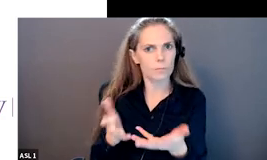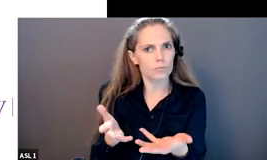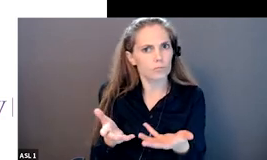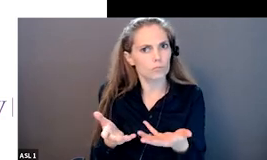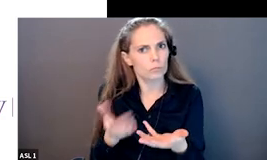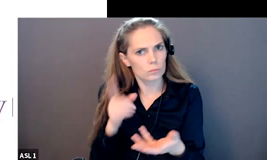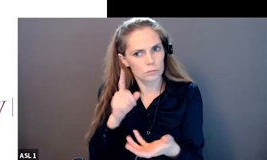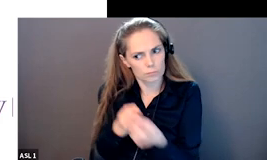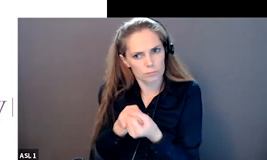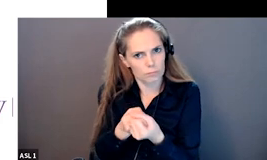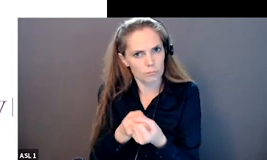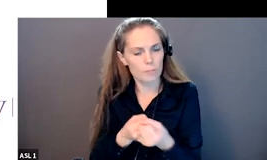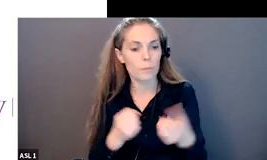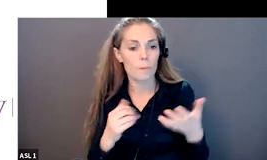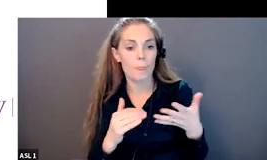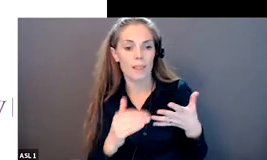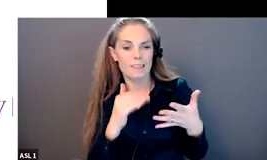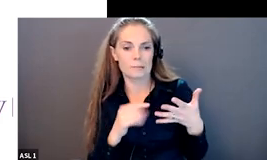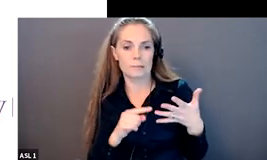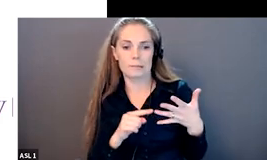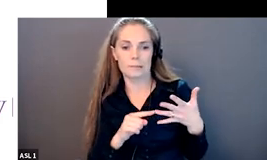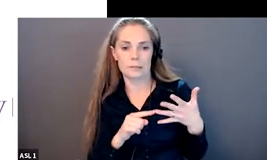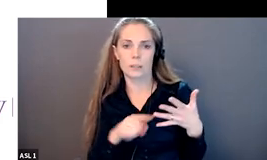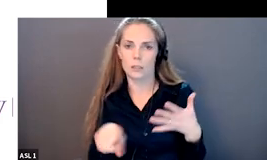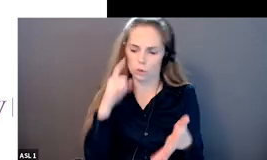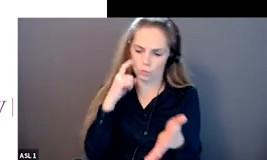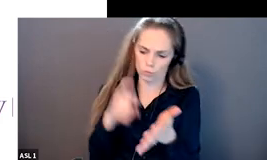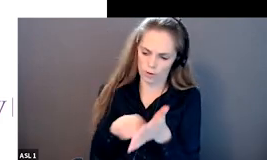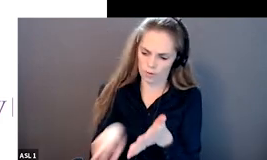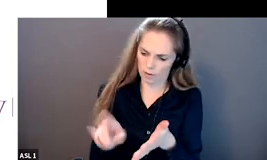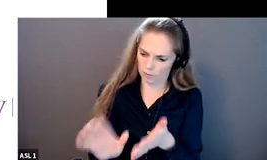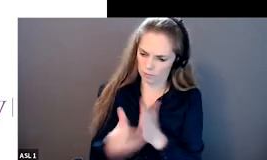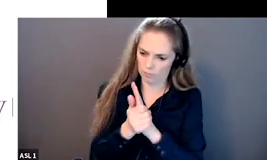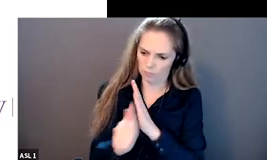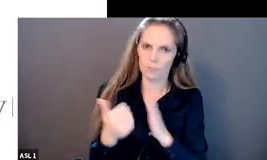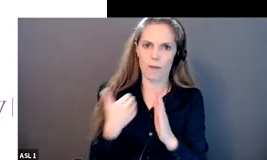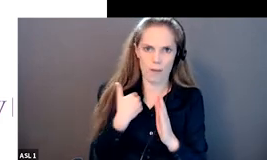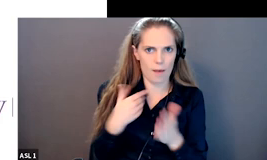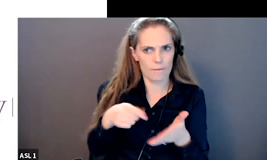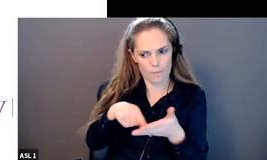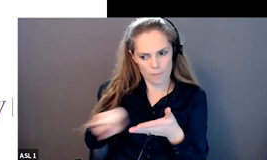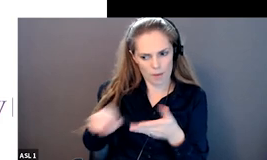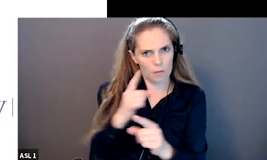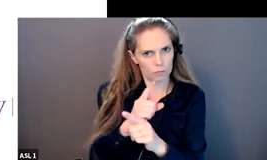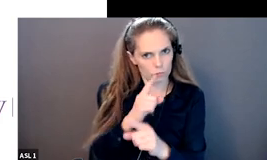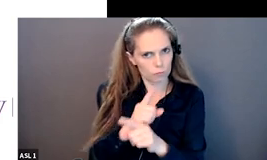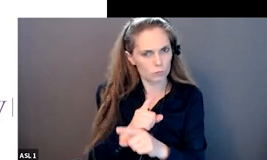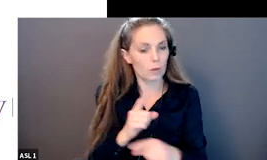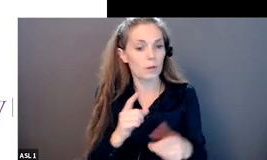for everything that they can bring to the table and pay it accordingly and finally access to health care